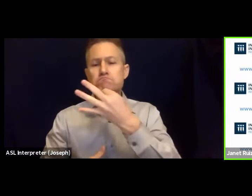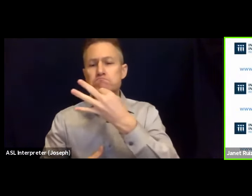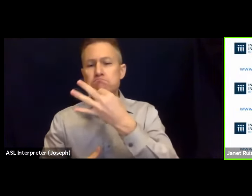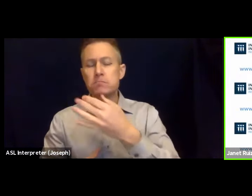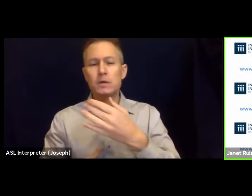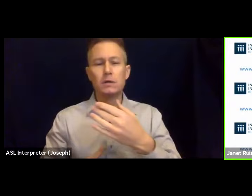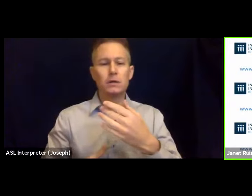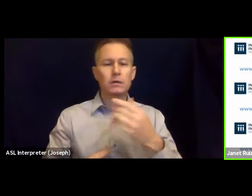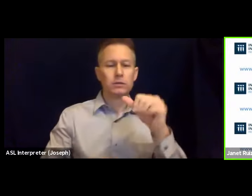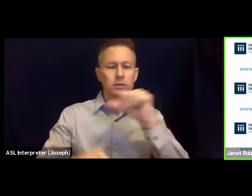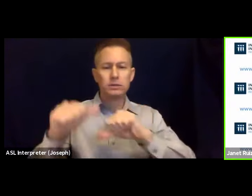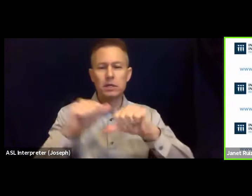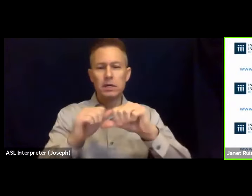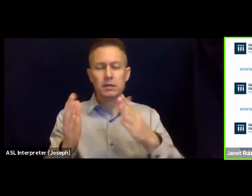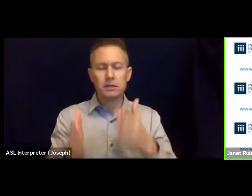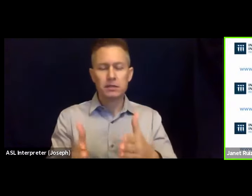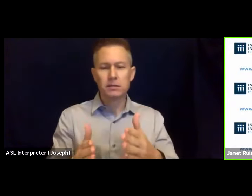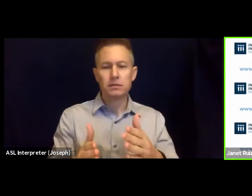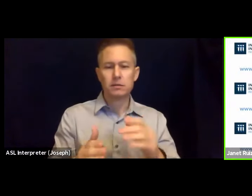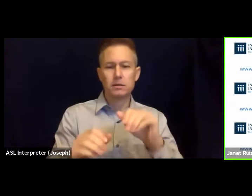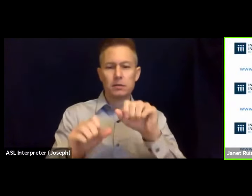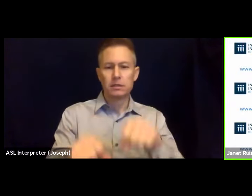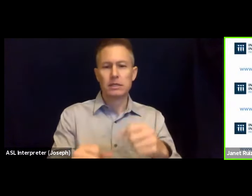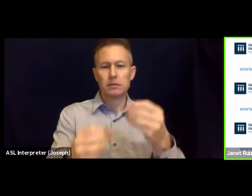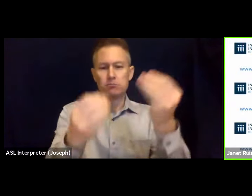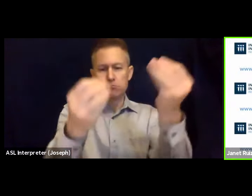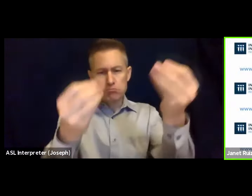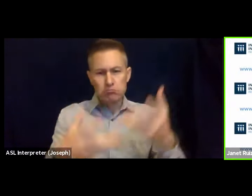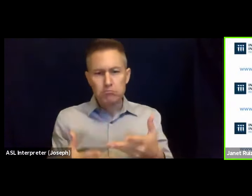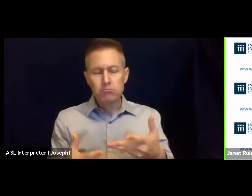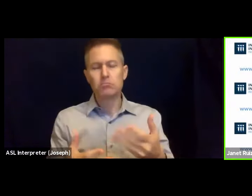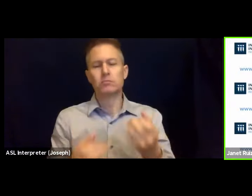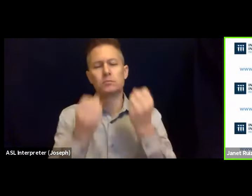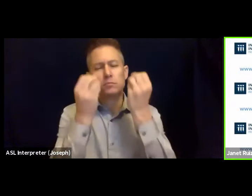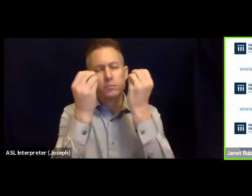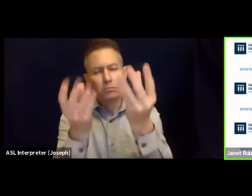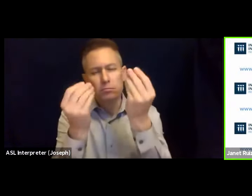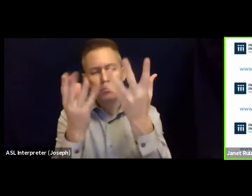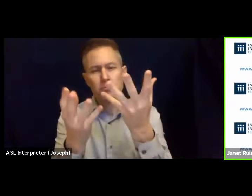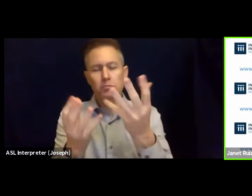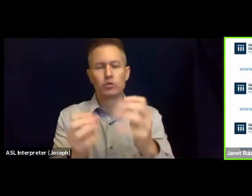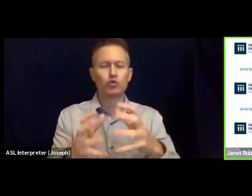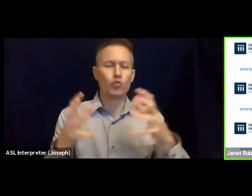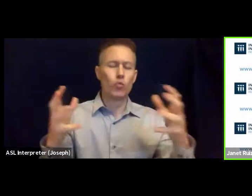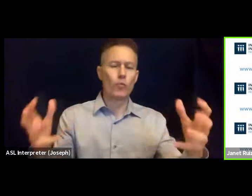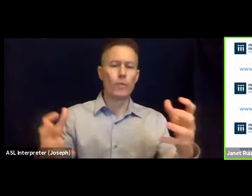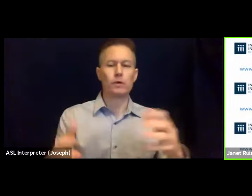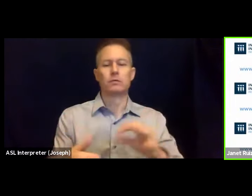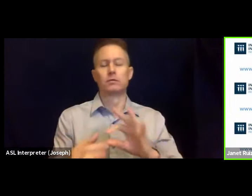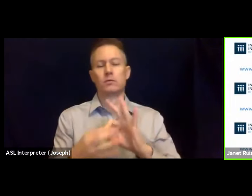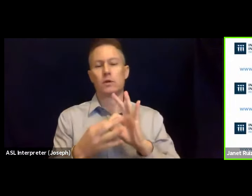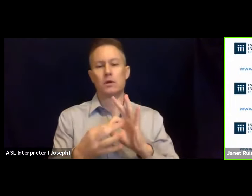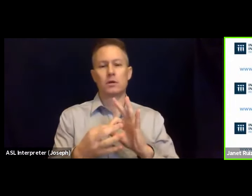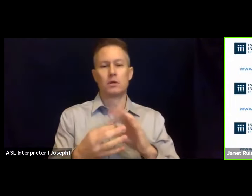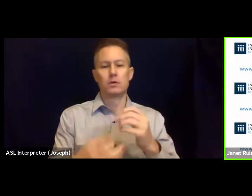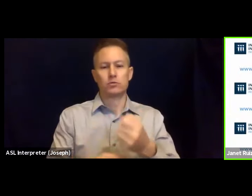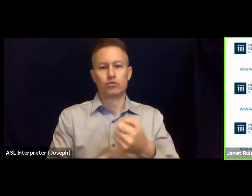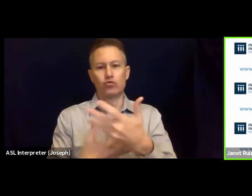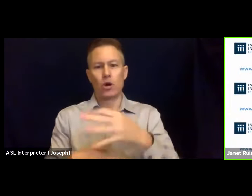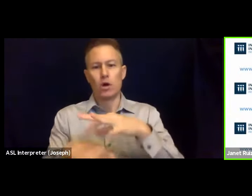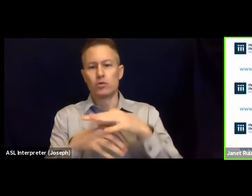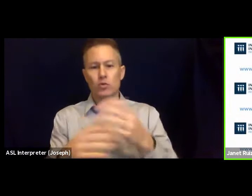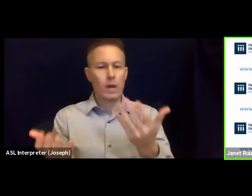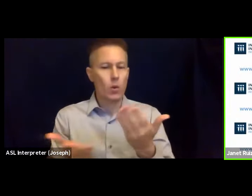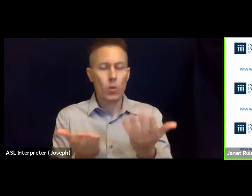and scientists can give us so much information on what causes earthquakes, what happens during